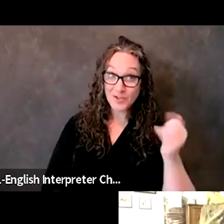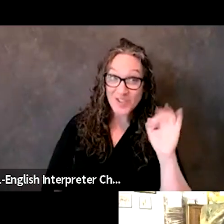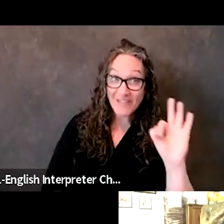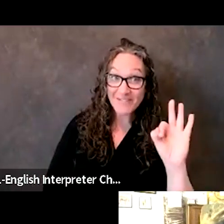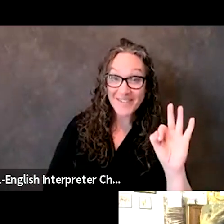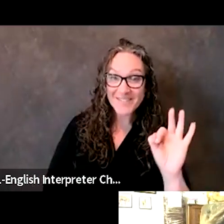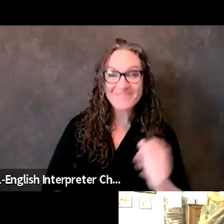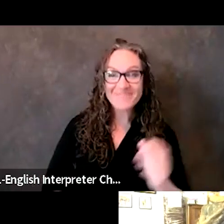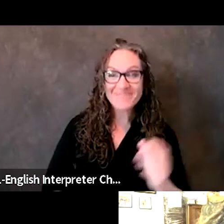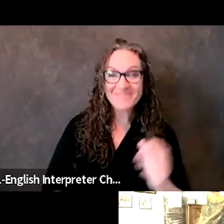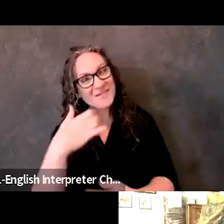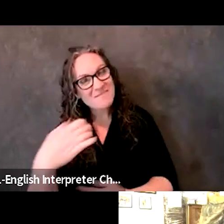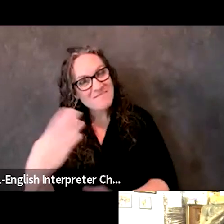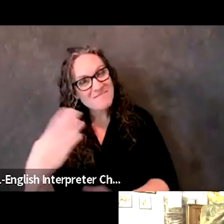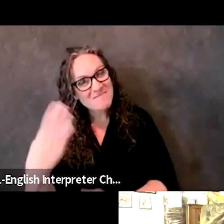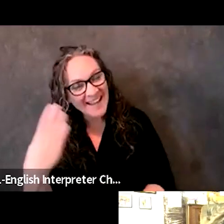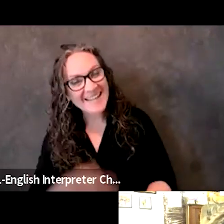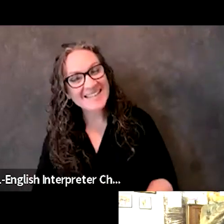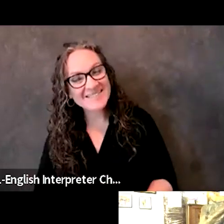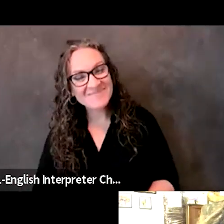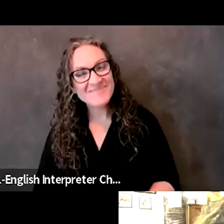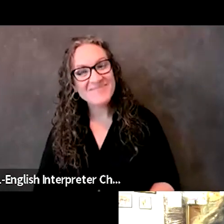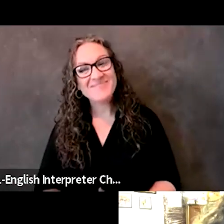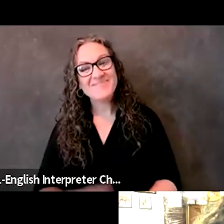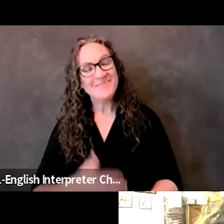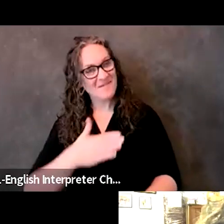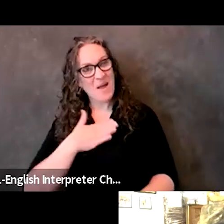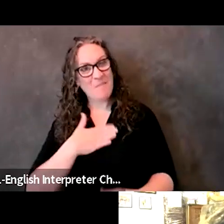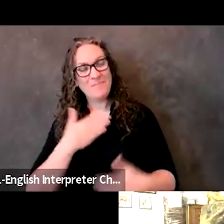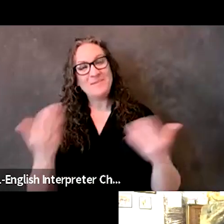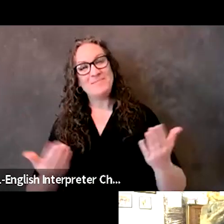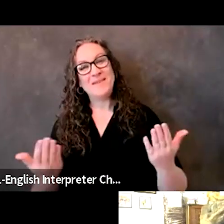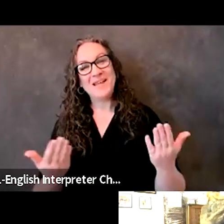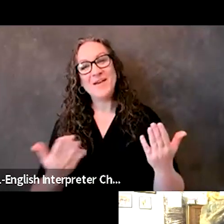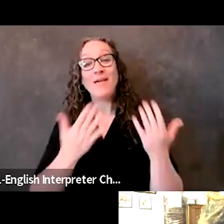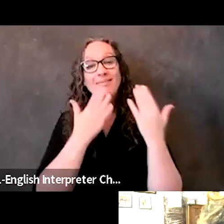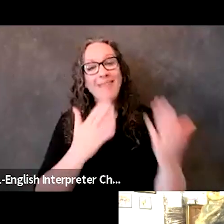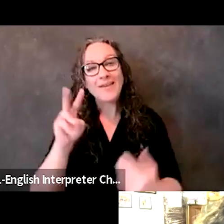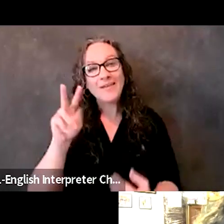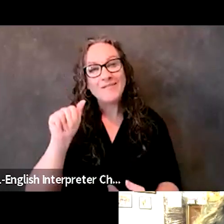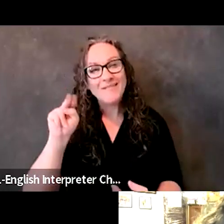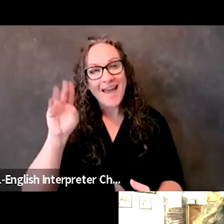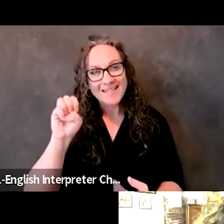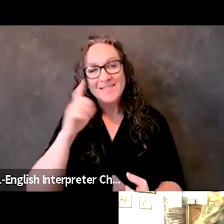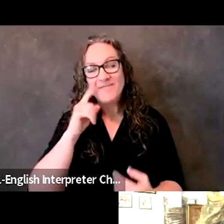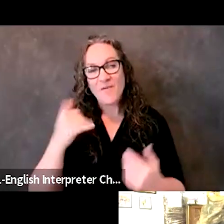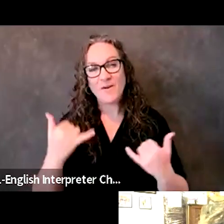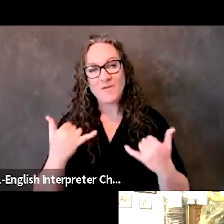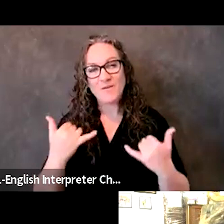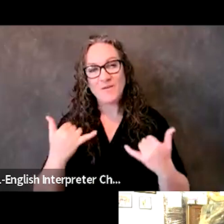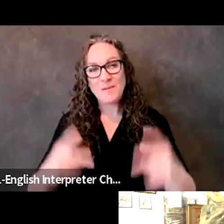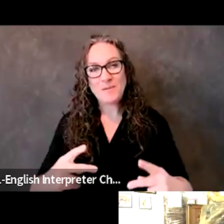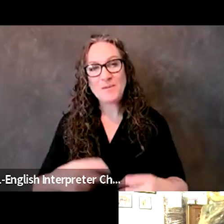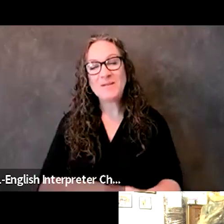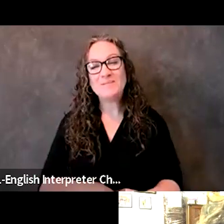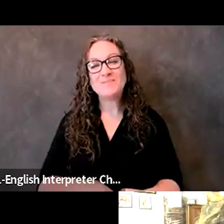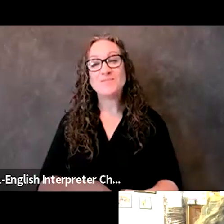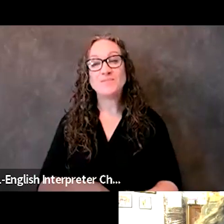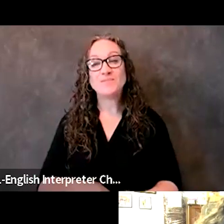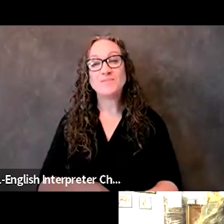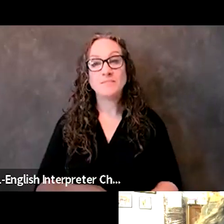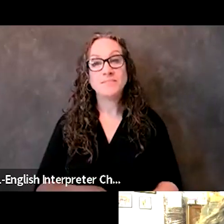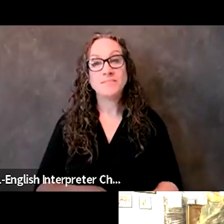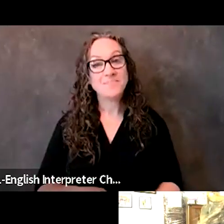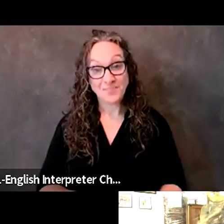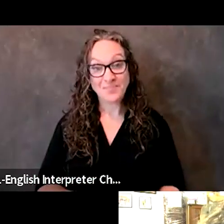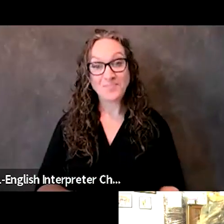Good morning, everyone. Glad to be here today. Thank you, Vance, for this opportunity. I don't have the